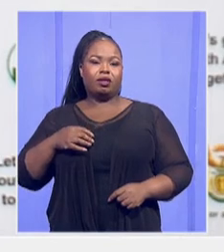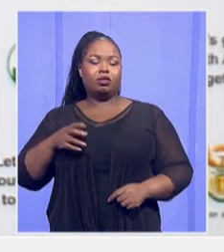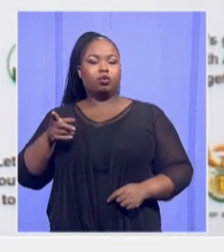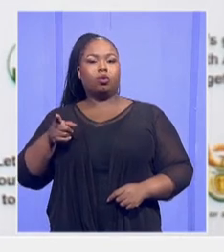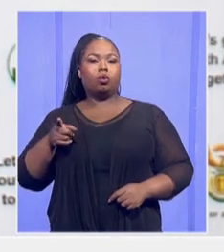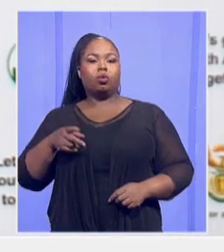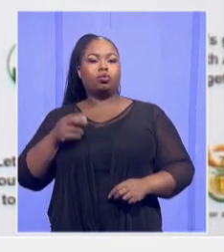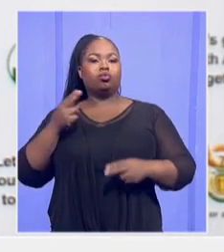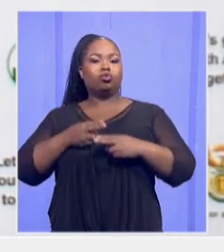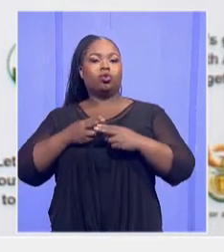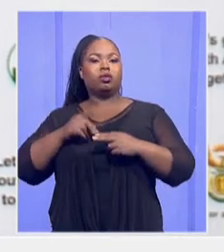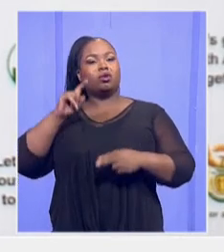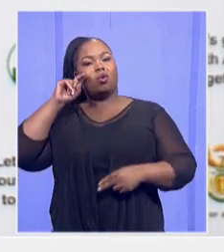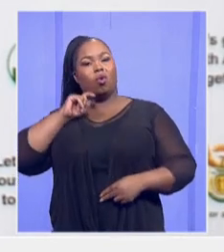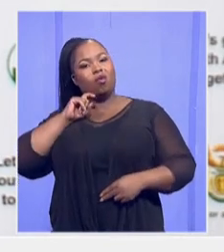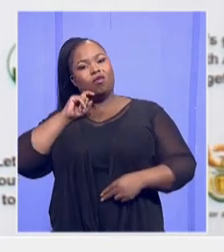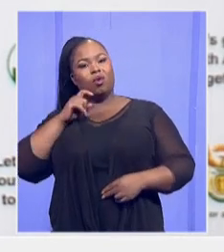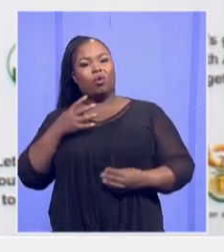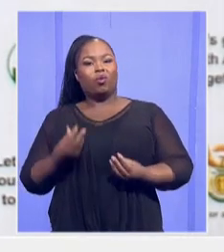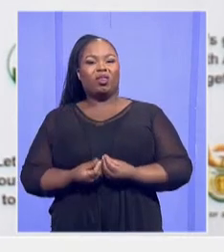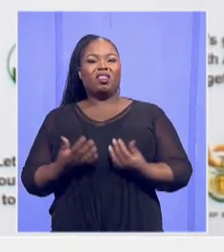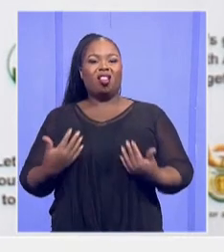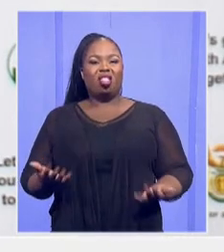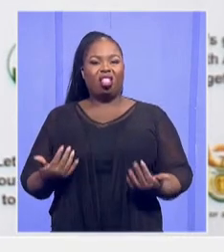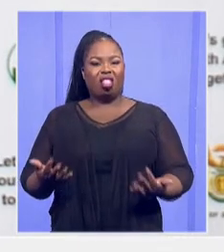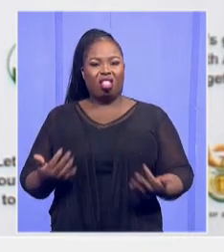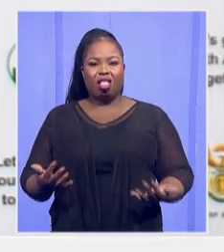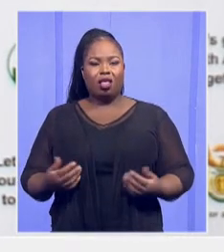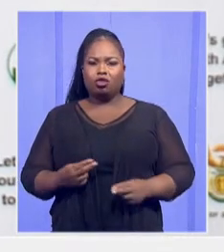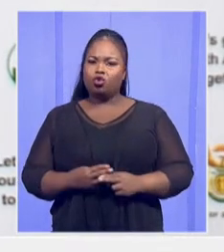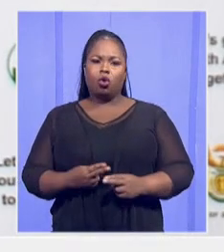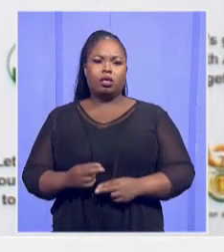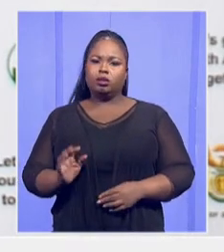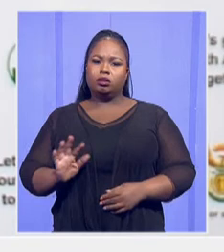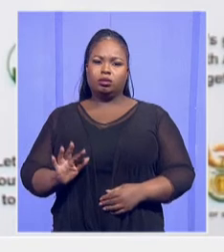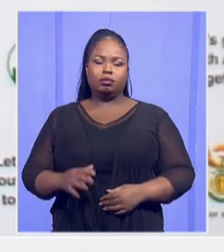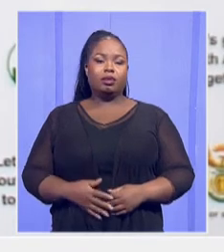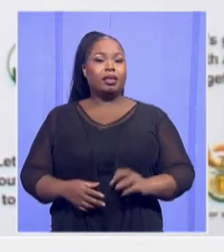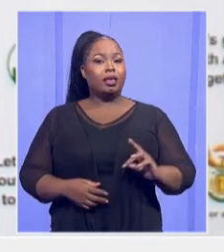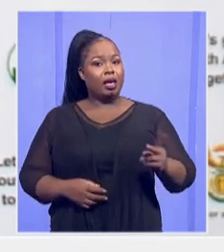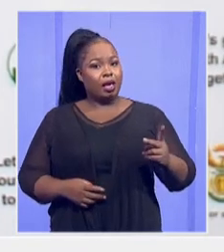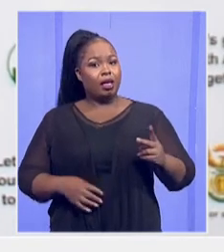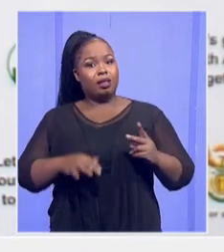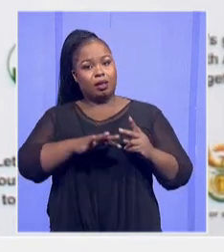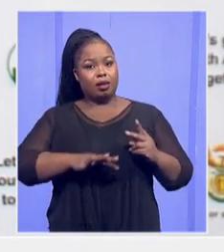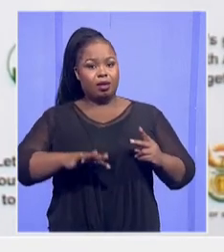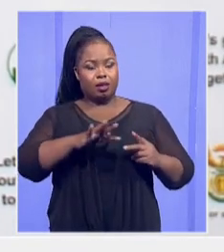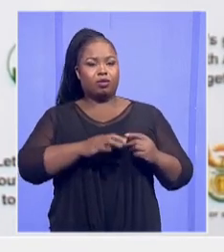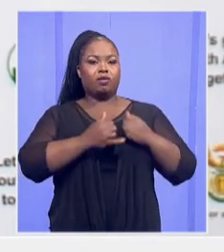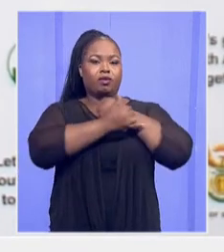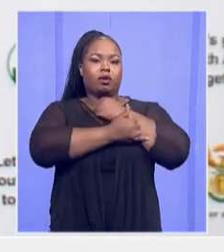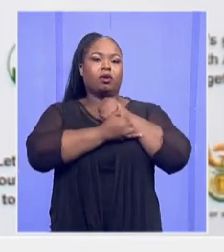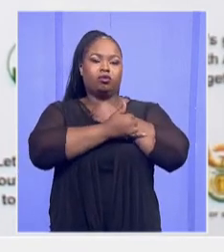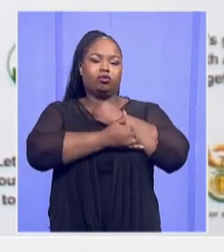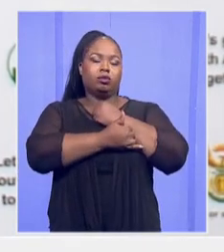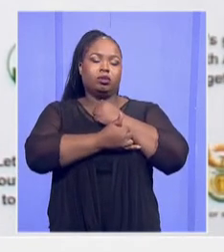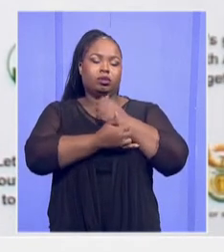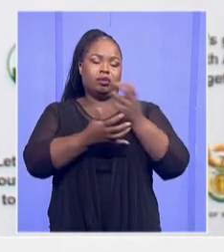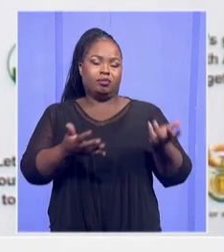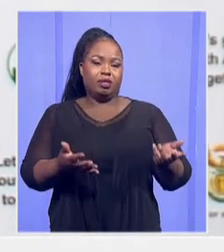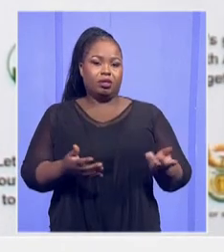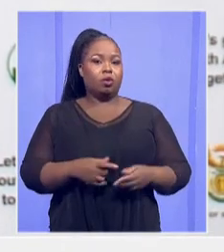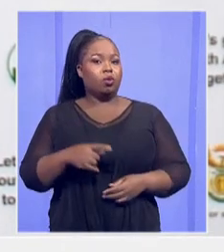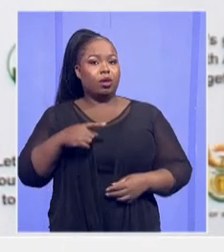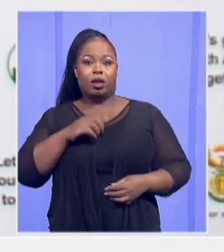or facilities. There are parts of our country, as it is indeed true with the world, where